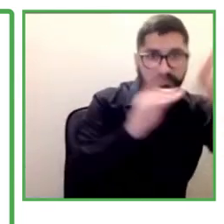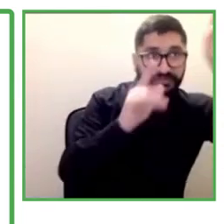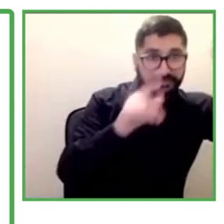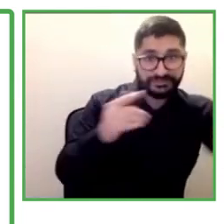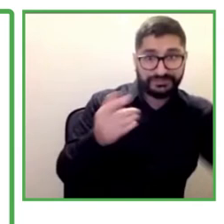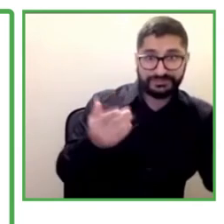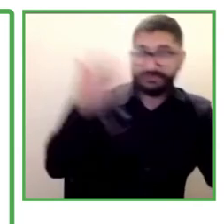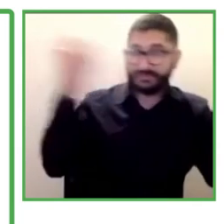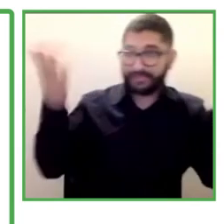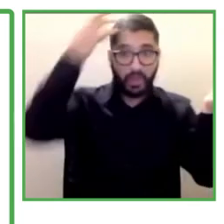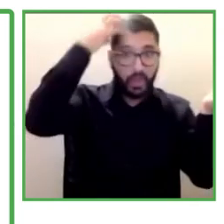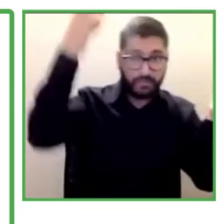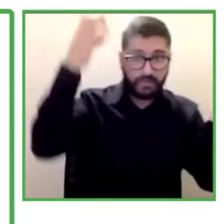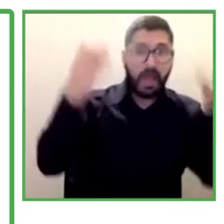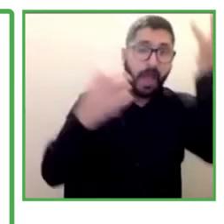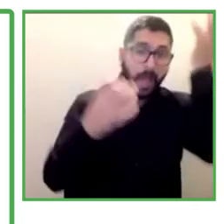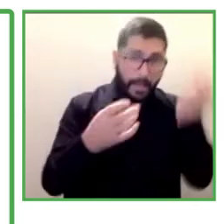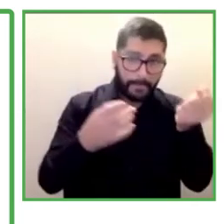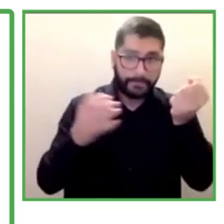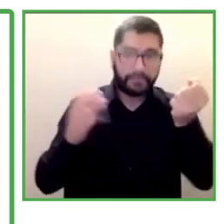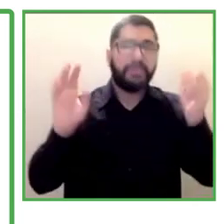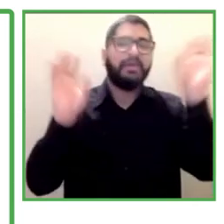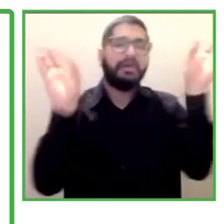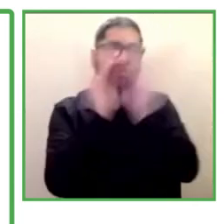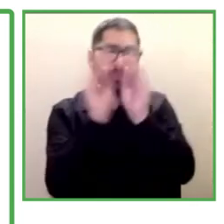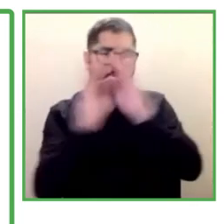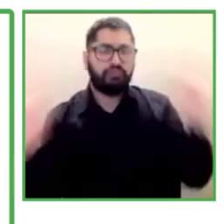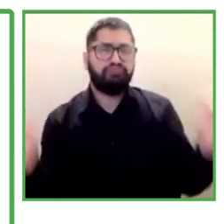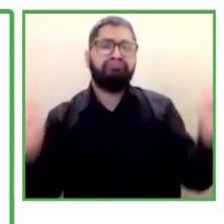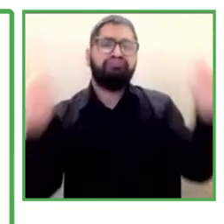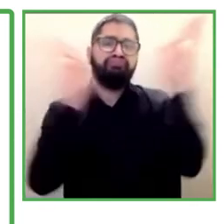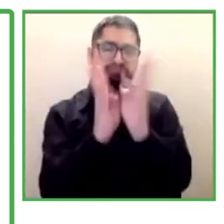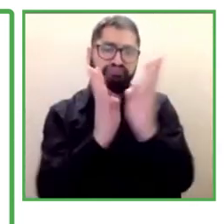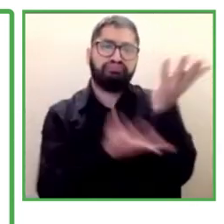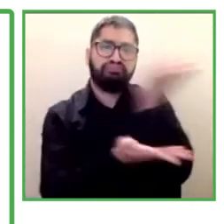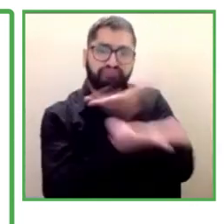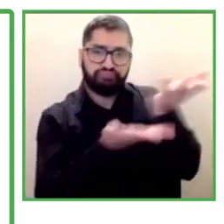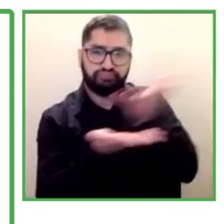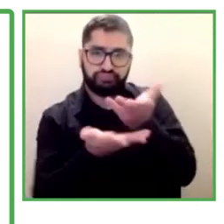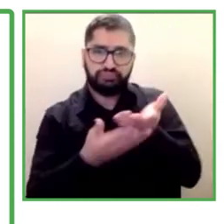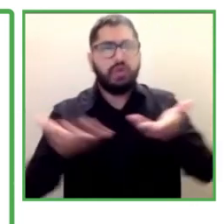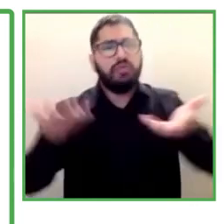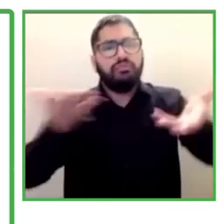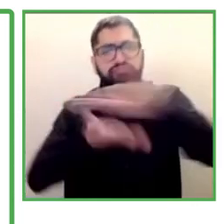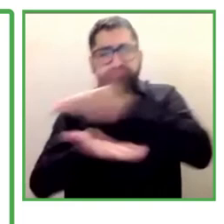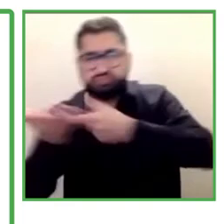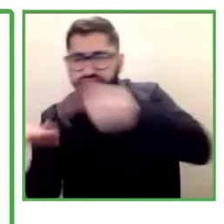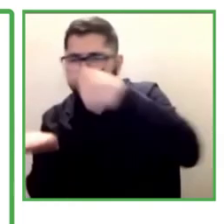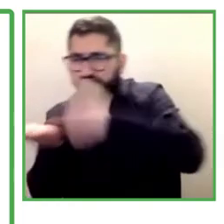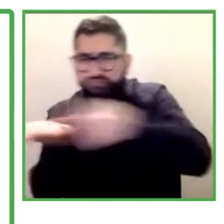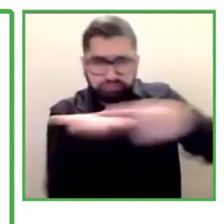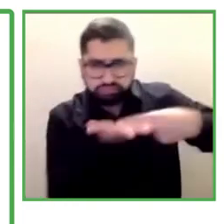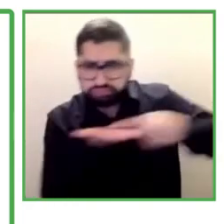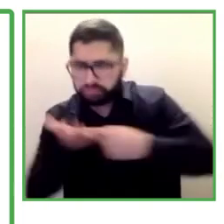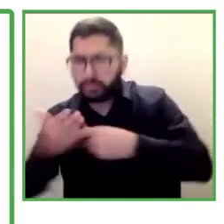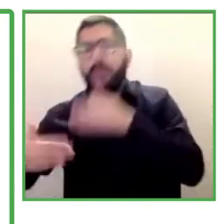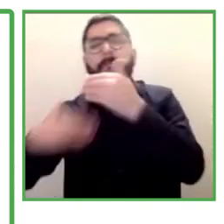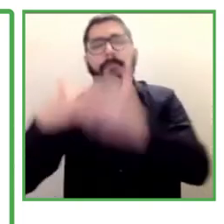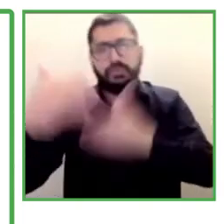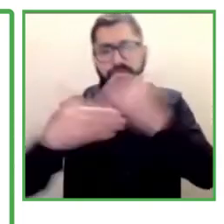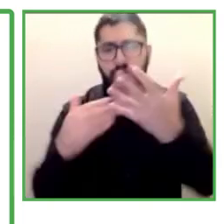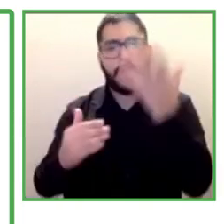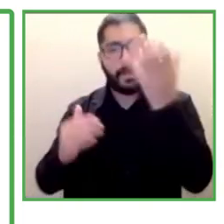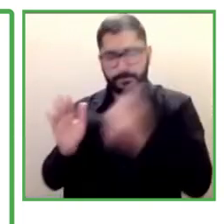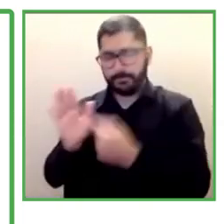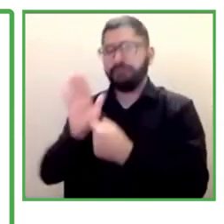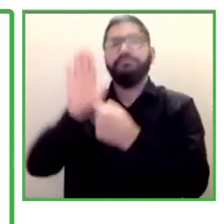ministry also, we have meetings where we present improvements to this process. I wanted to